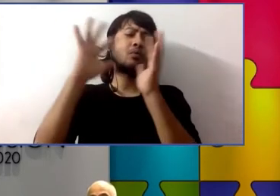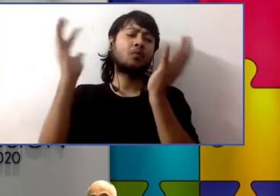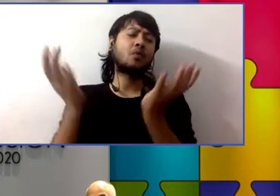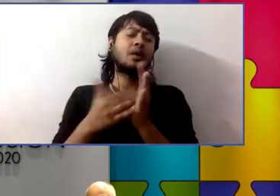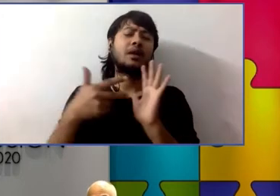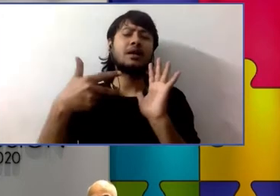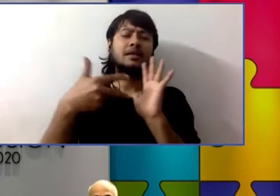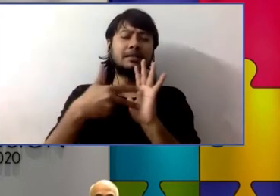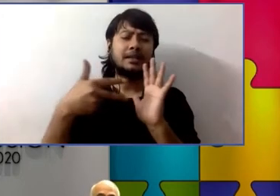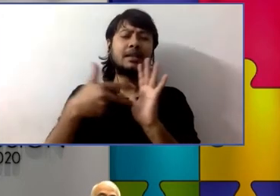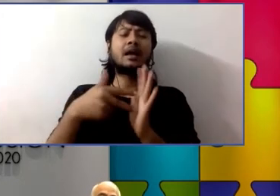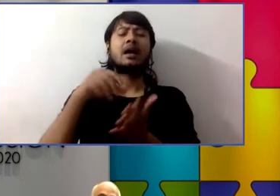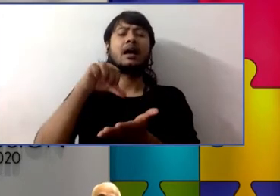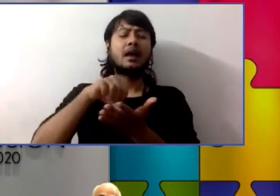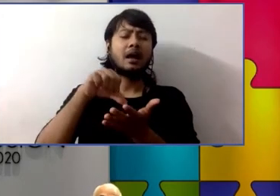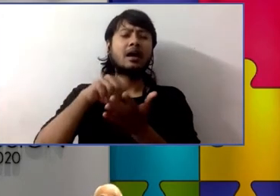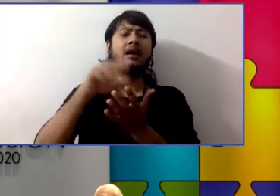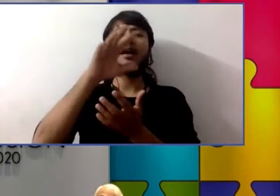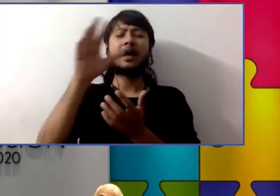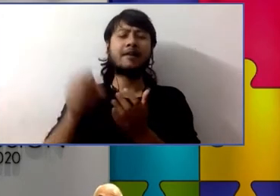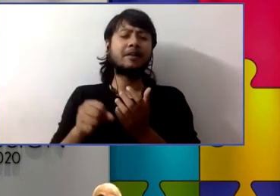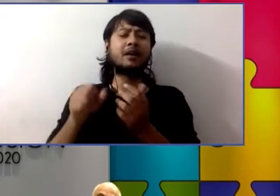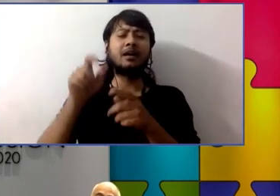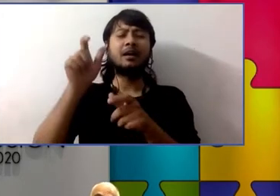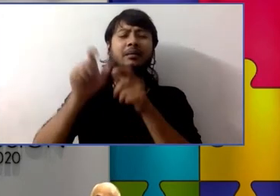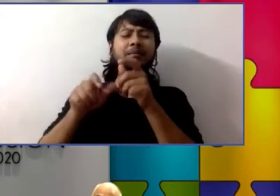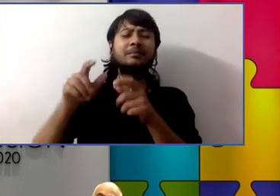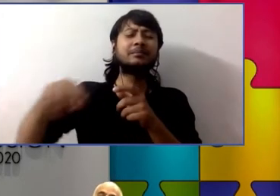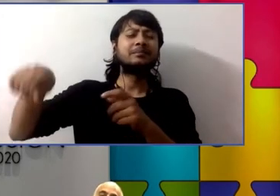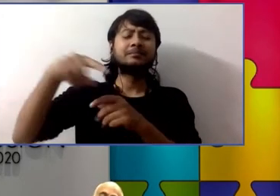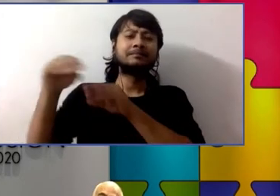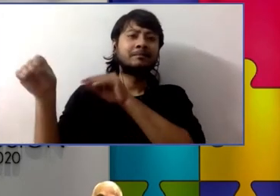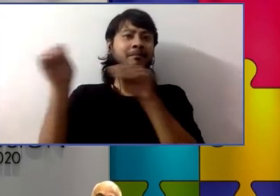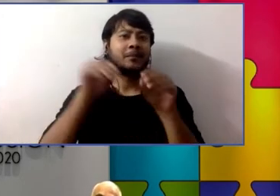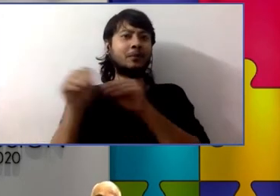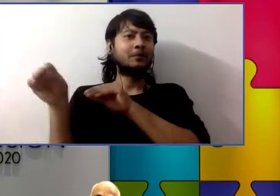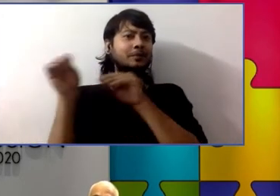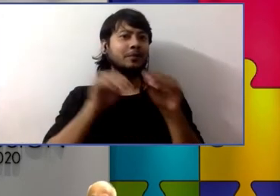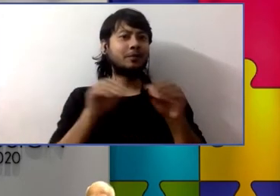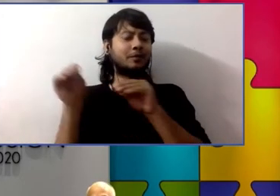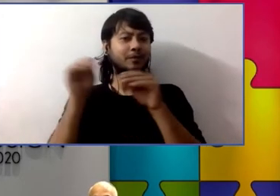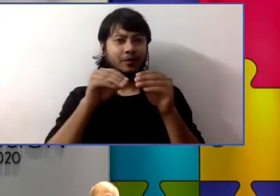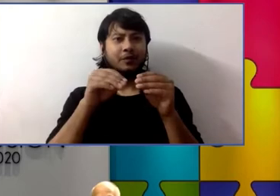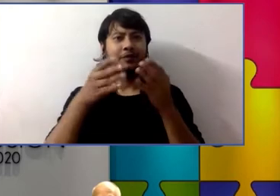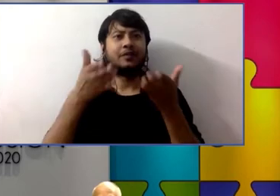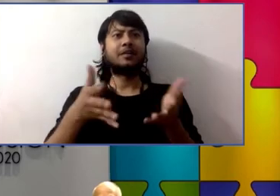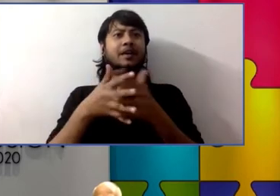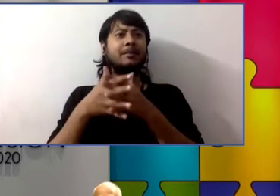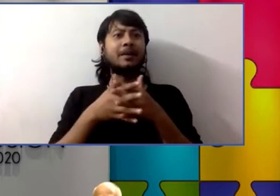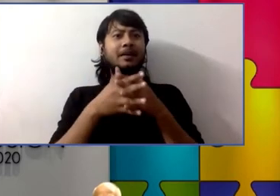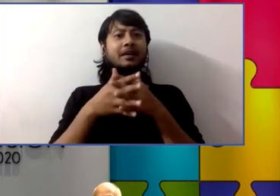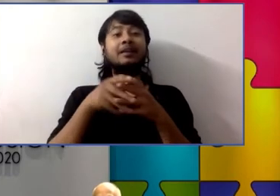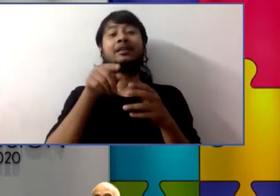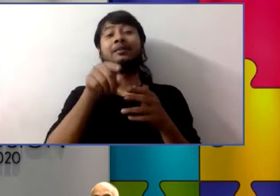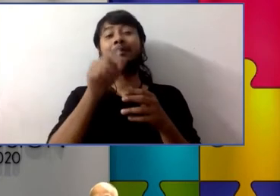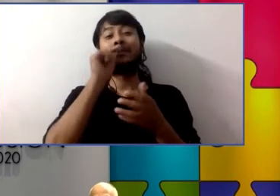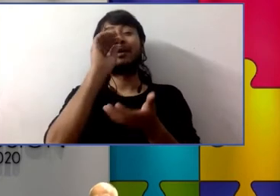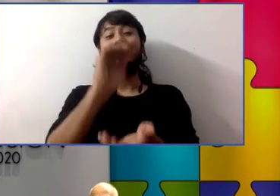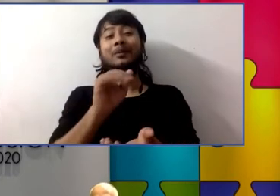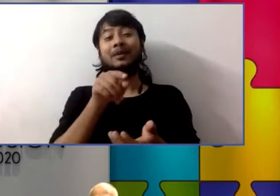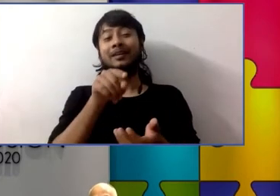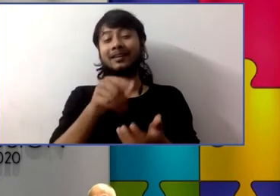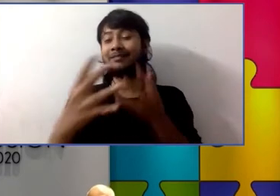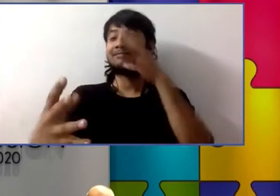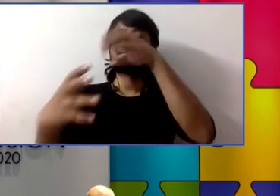many people from africa as well and sammel wanted to be part of that welcoming spirit in our community so he joined the be the change club and he felt like he